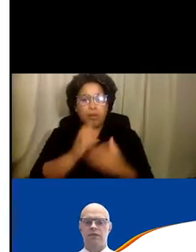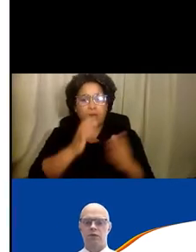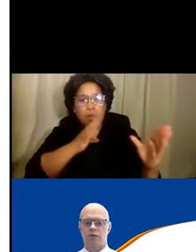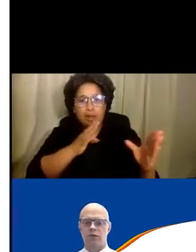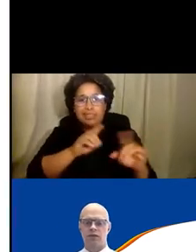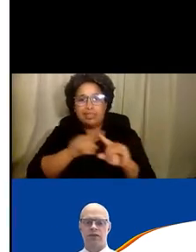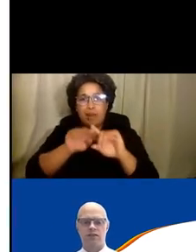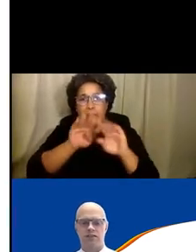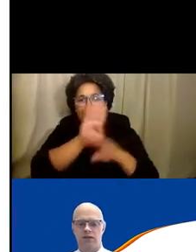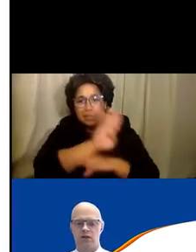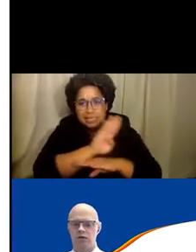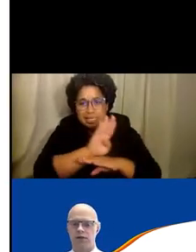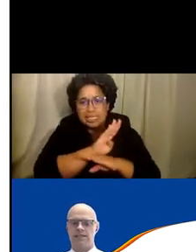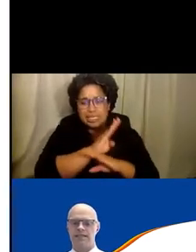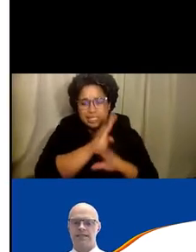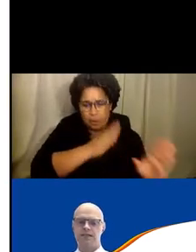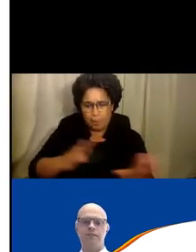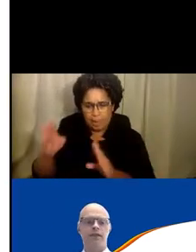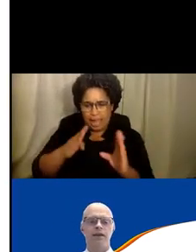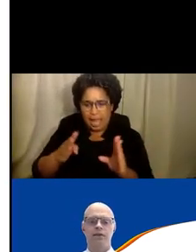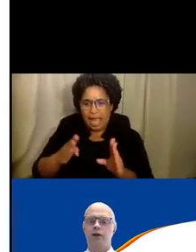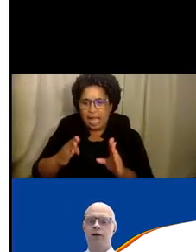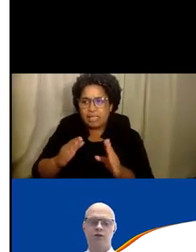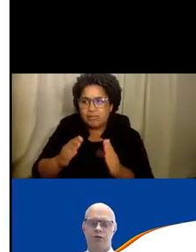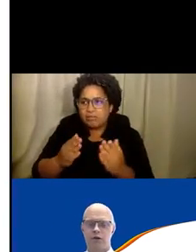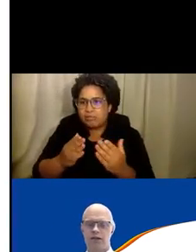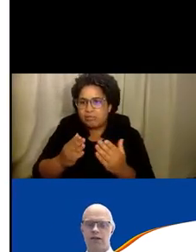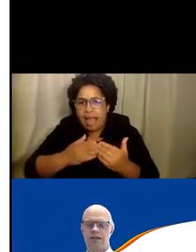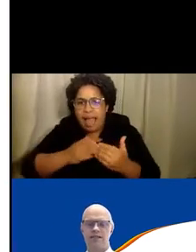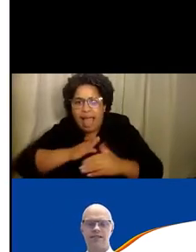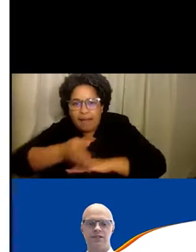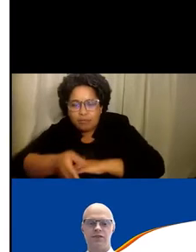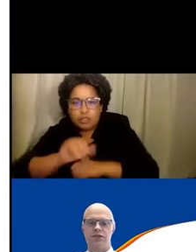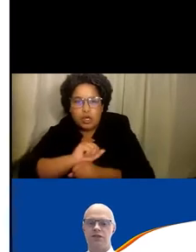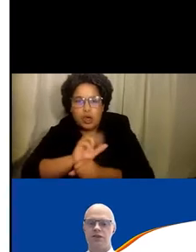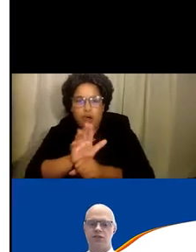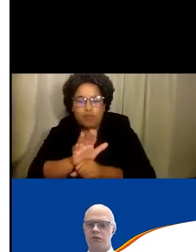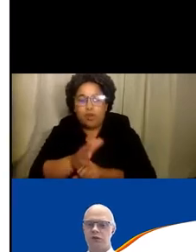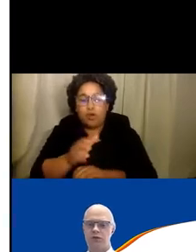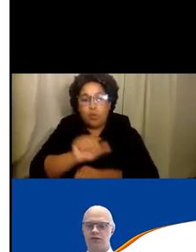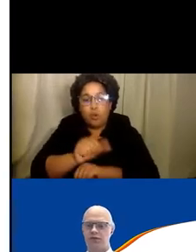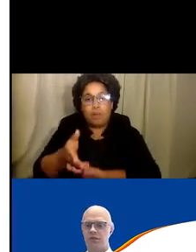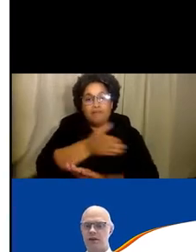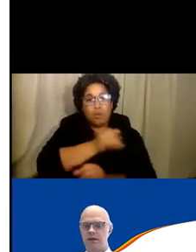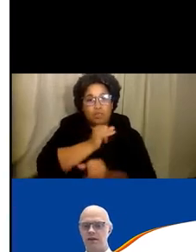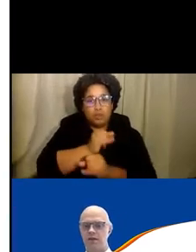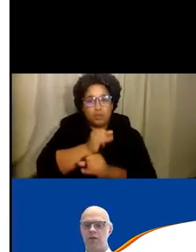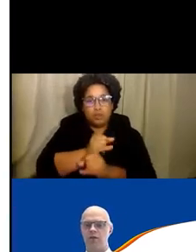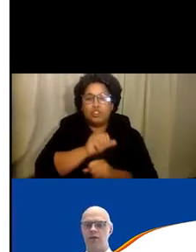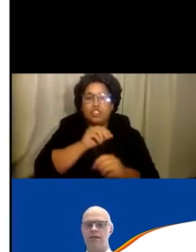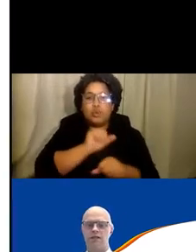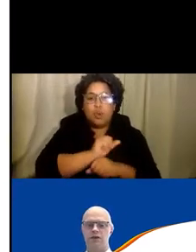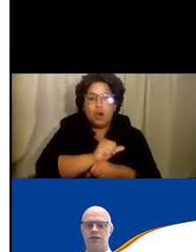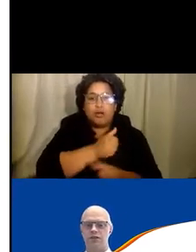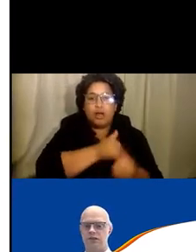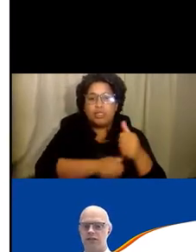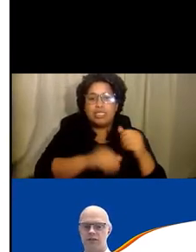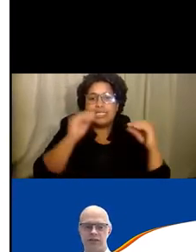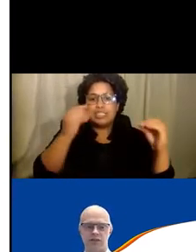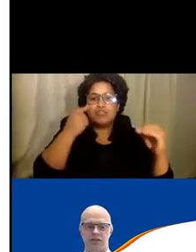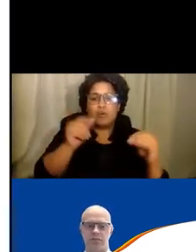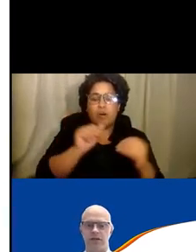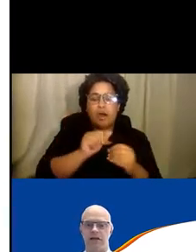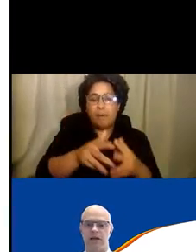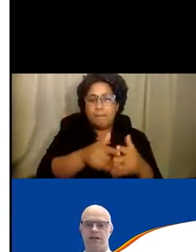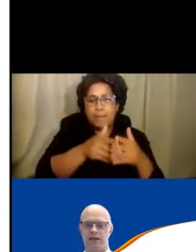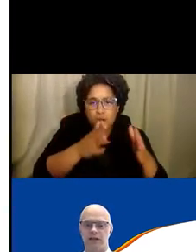plan for the world on the other side of COVID-19. Prior to her work at the Institute, she also worked for Teach for America, worked as the Director of Teacher